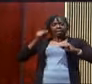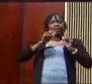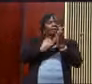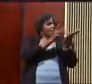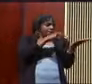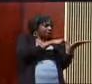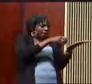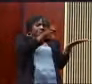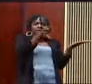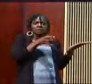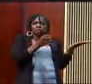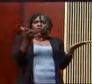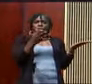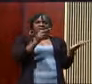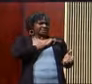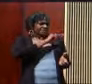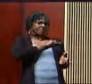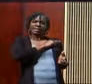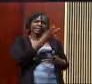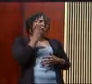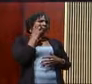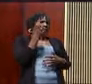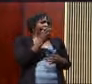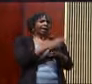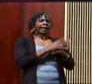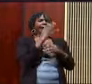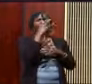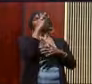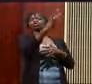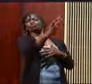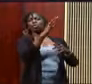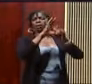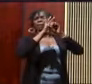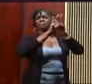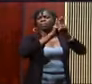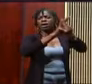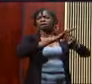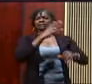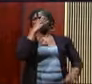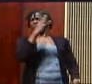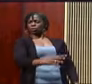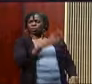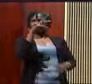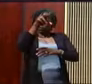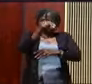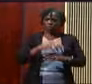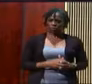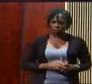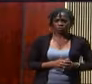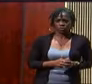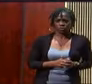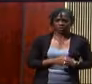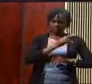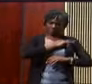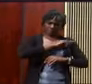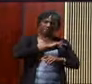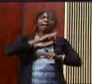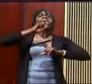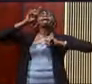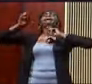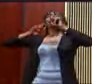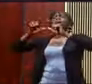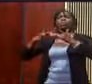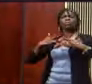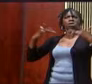that Nehemiah ain't blind to the Persian oppression. And Nehemiah inquires, how are my people